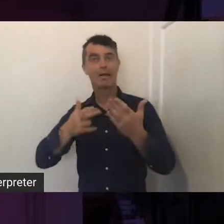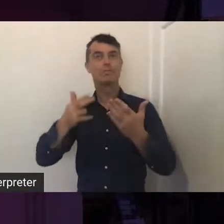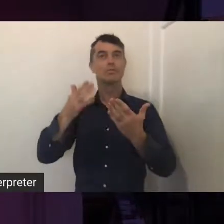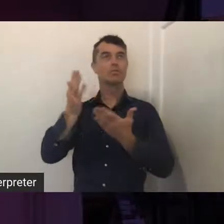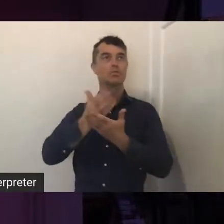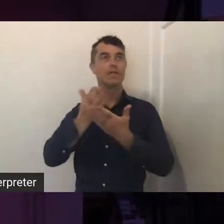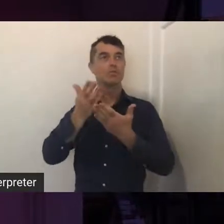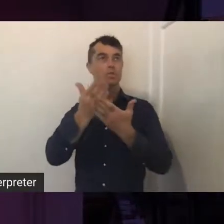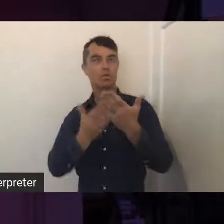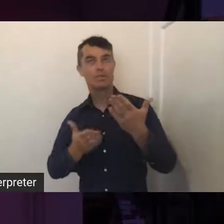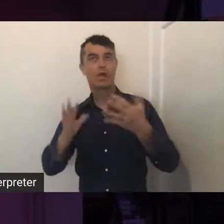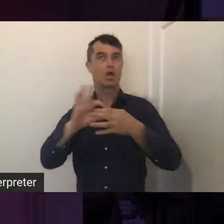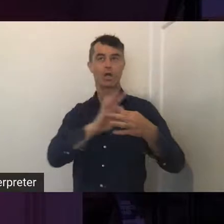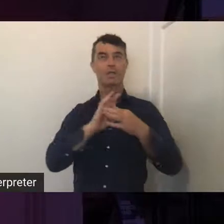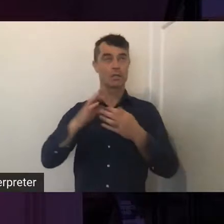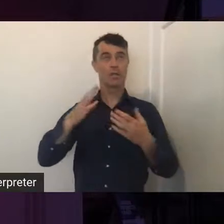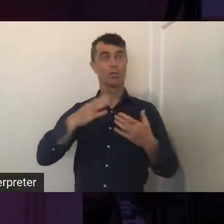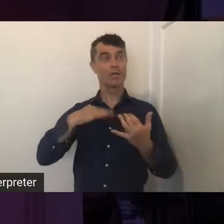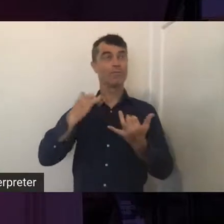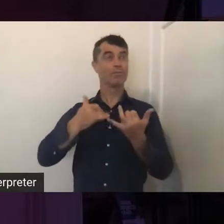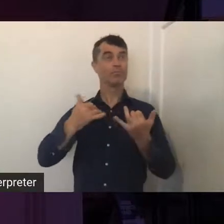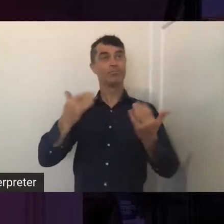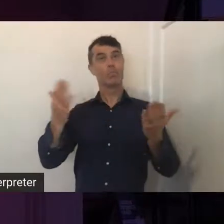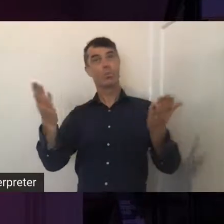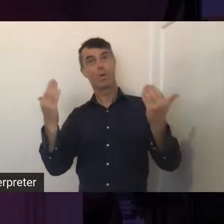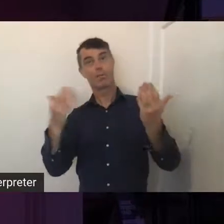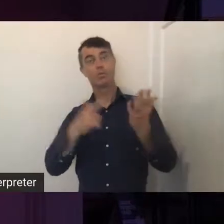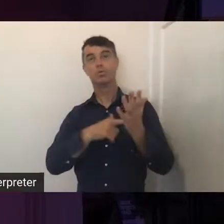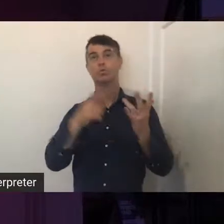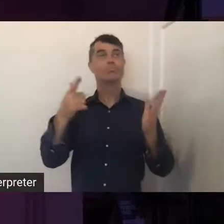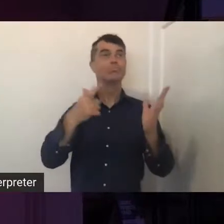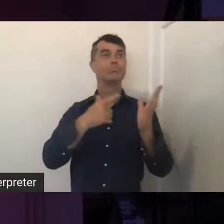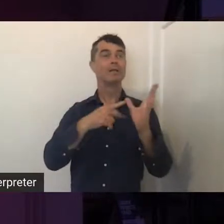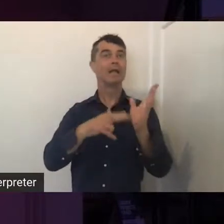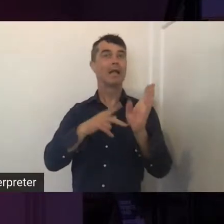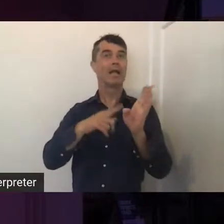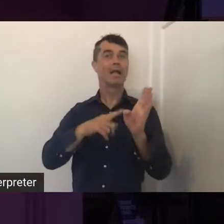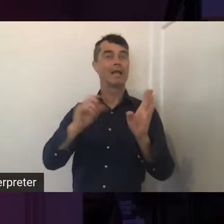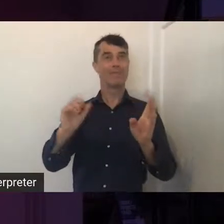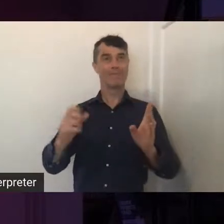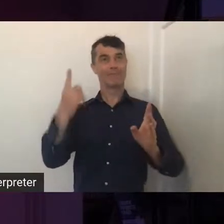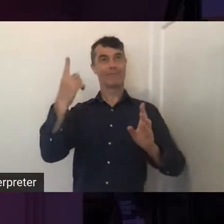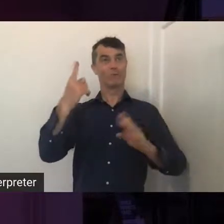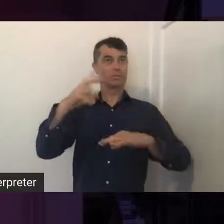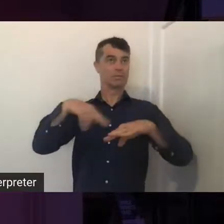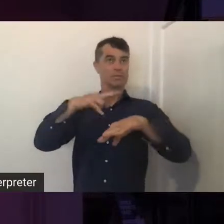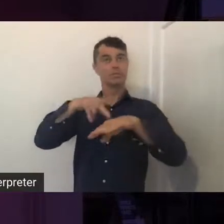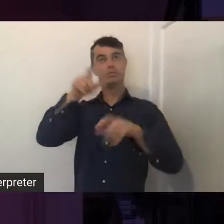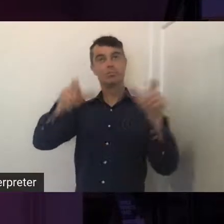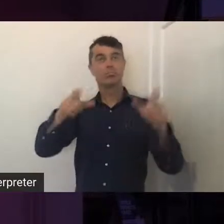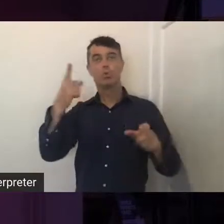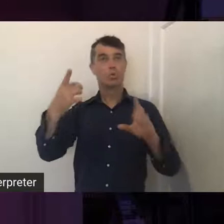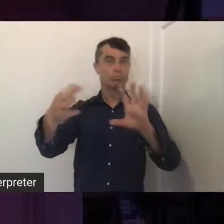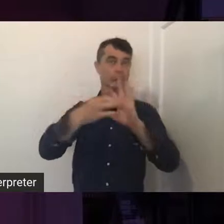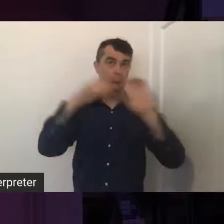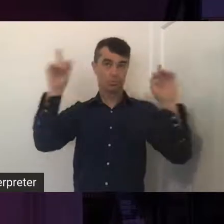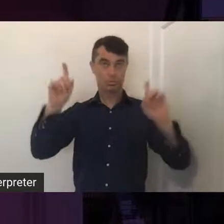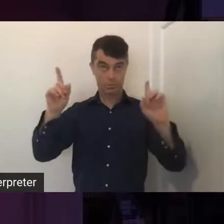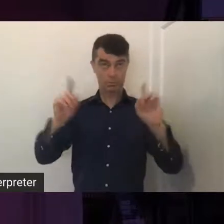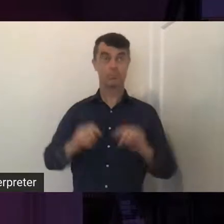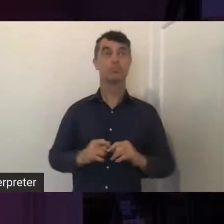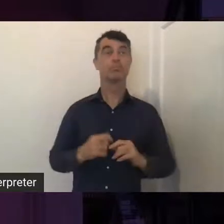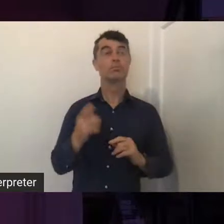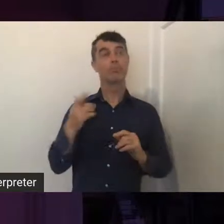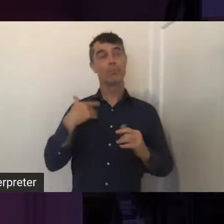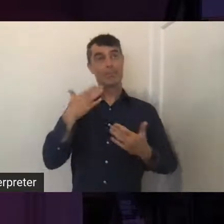I'd like to also extend a very warm welcome to any first peoples who are joining us today. Now, it's my pleasure to